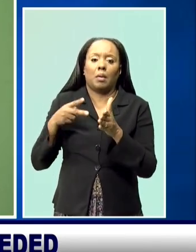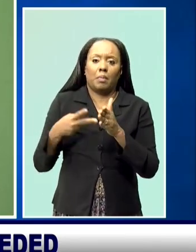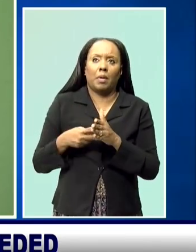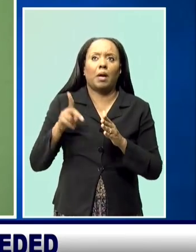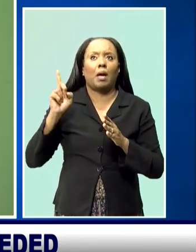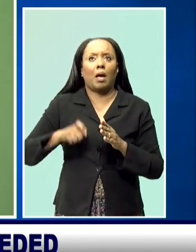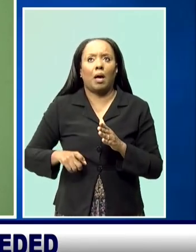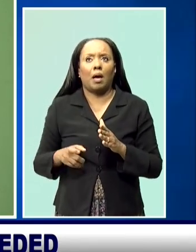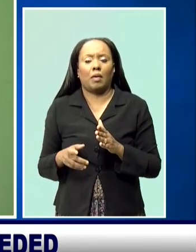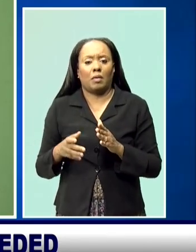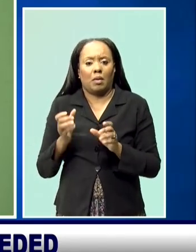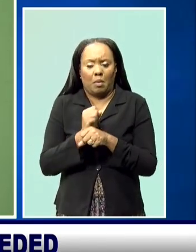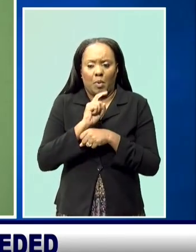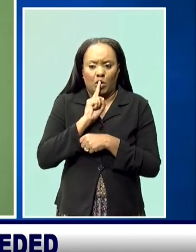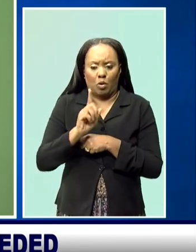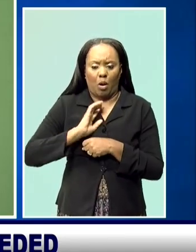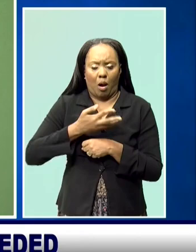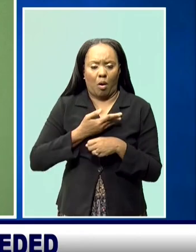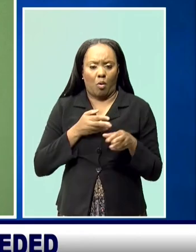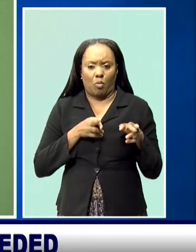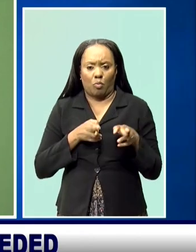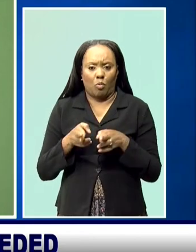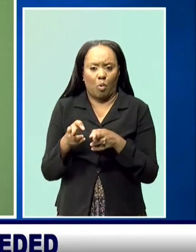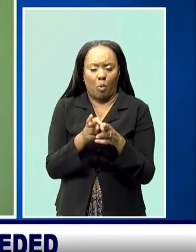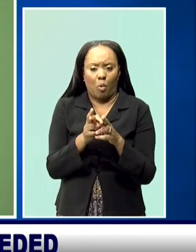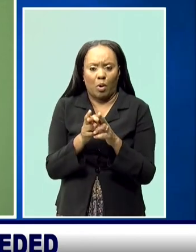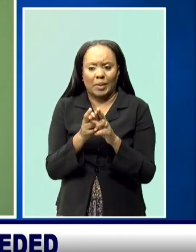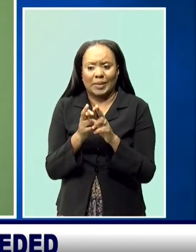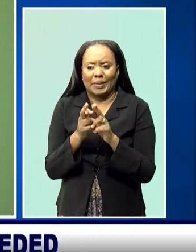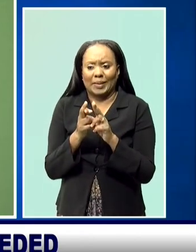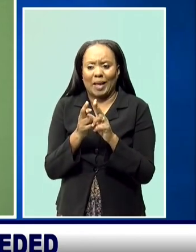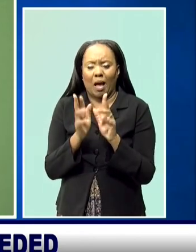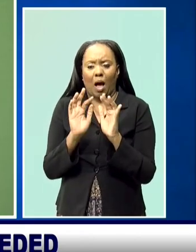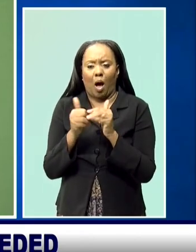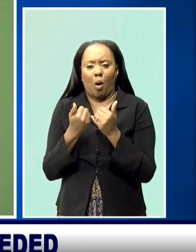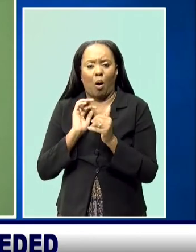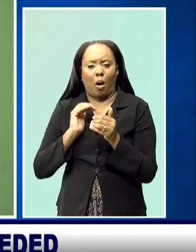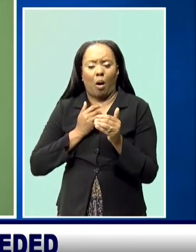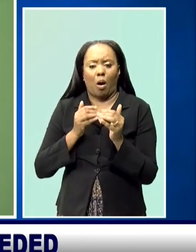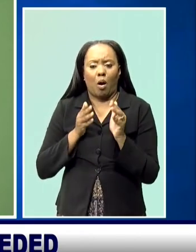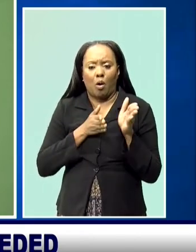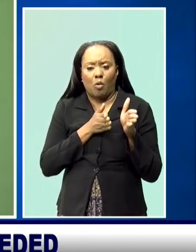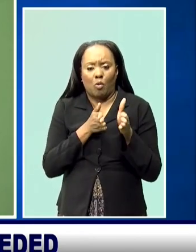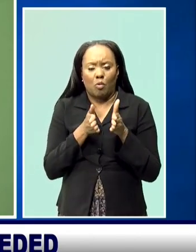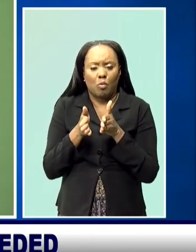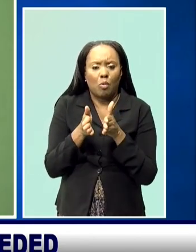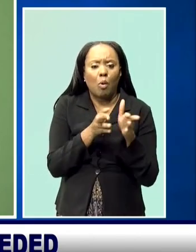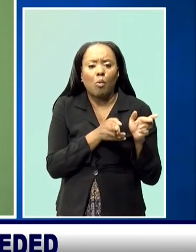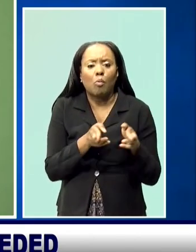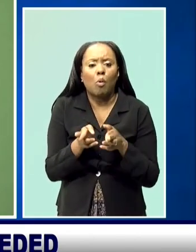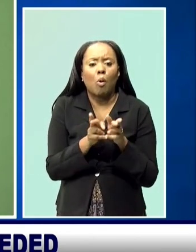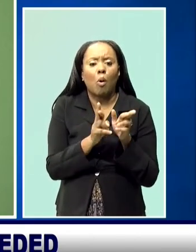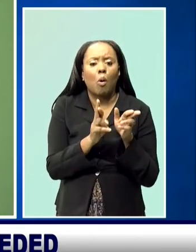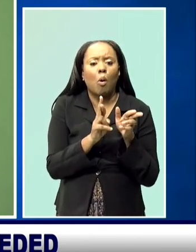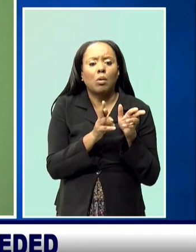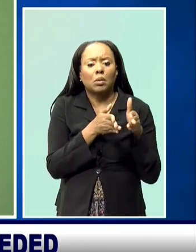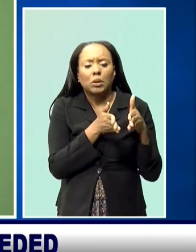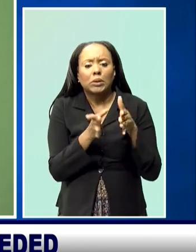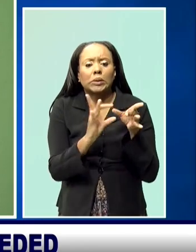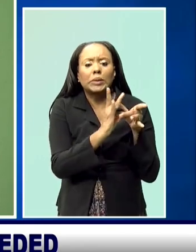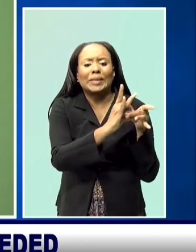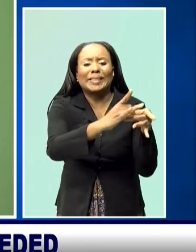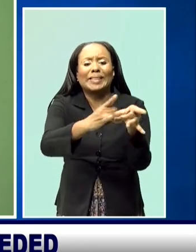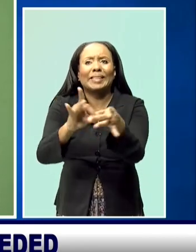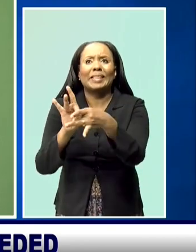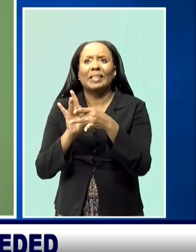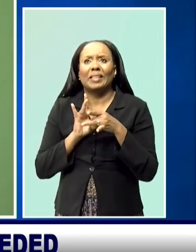both in terms of the road network and the public transportation system, that all of us would decide we don't